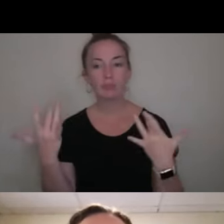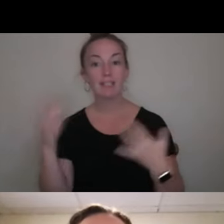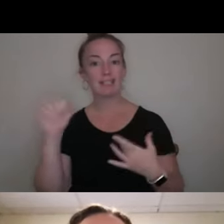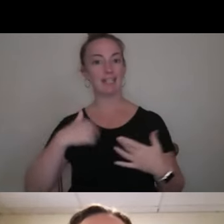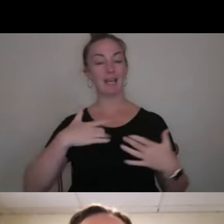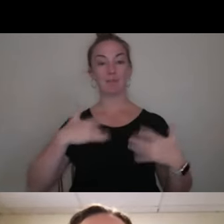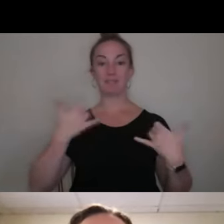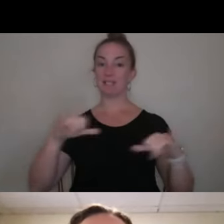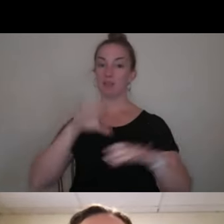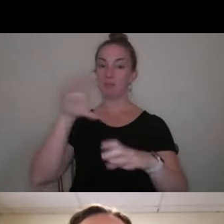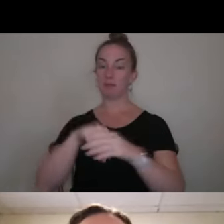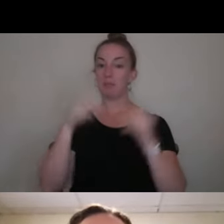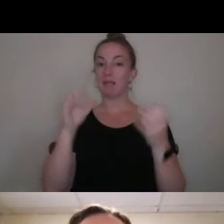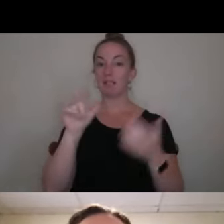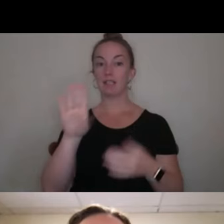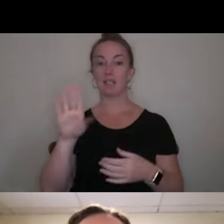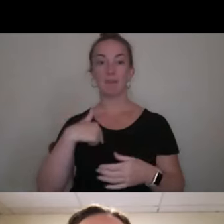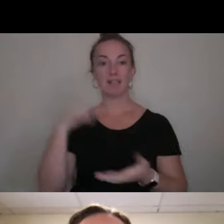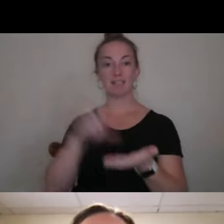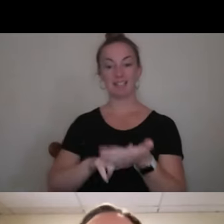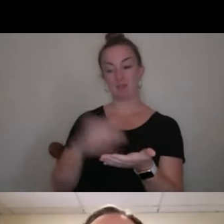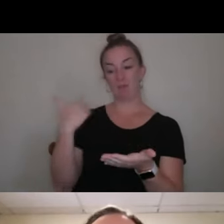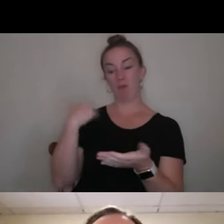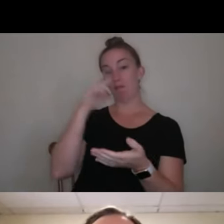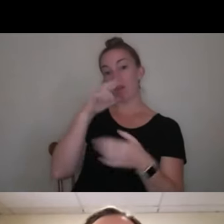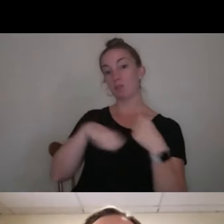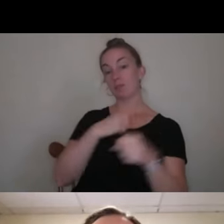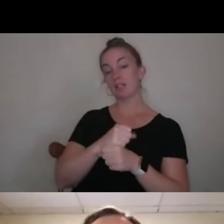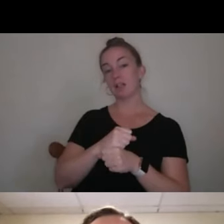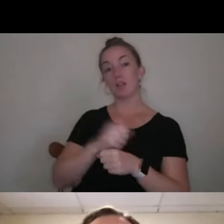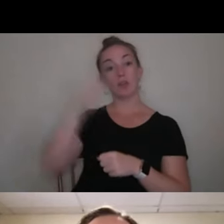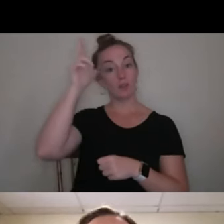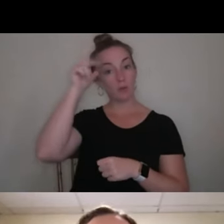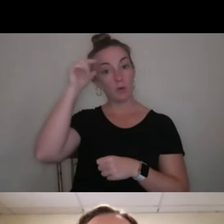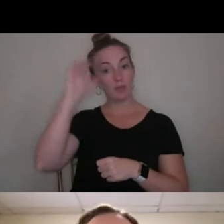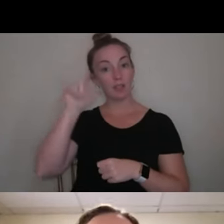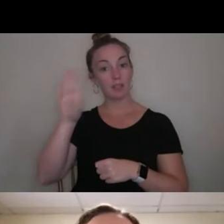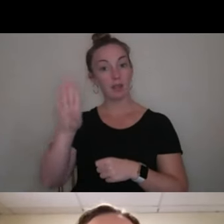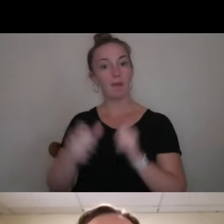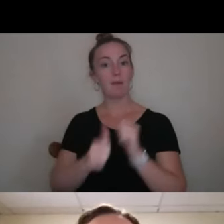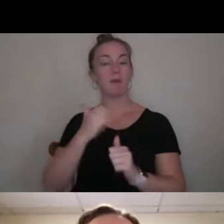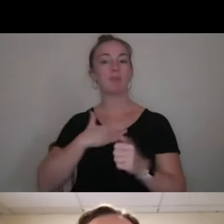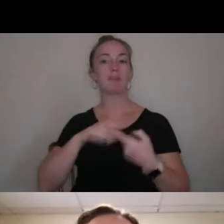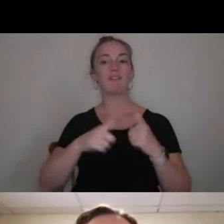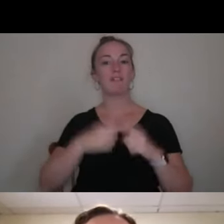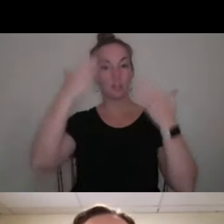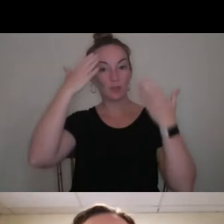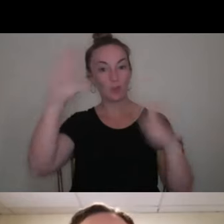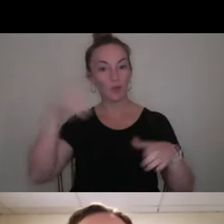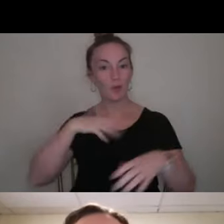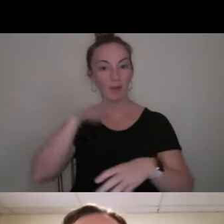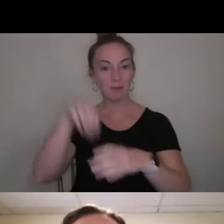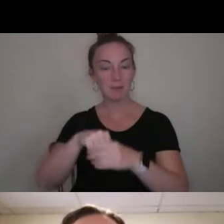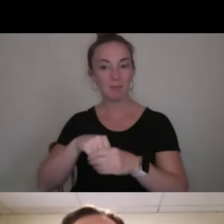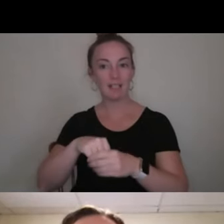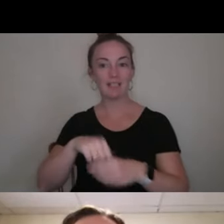in a bunch of the clubs that I signed up for freshman year. The equestrian club is one that most of my friends don't know I'm a part of because I don't